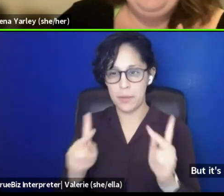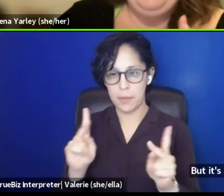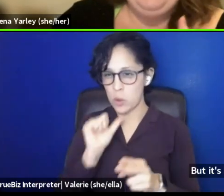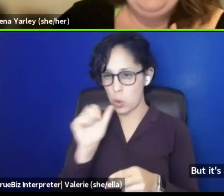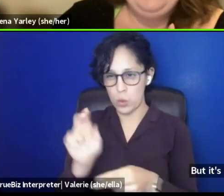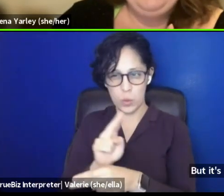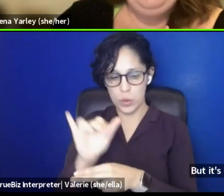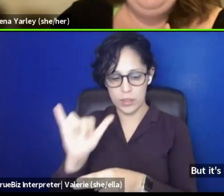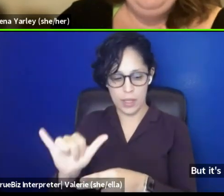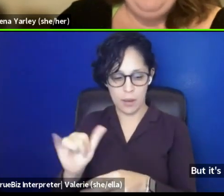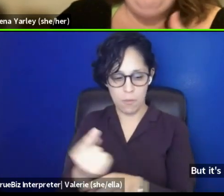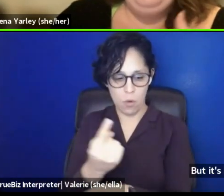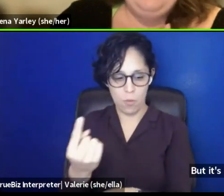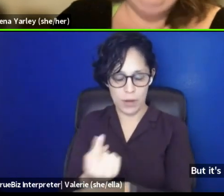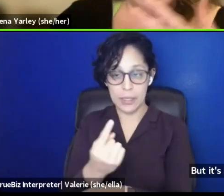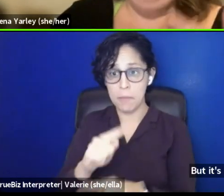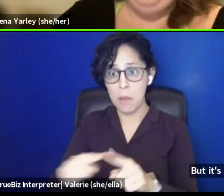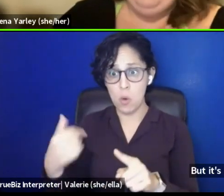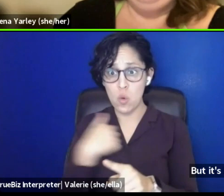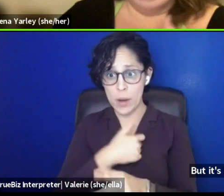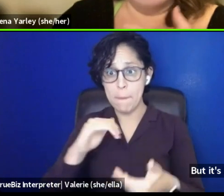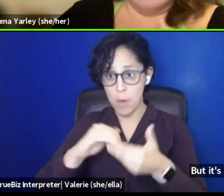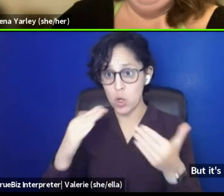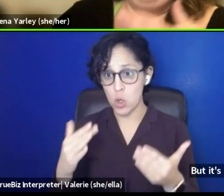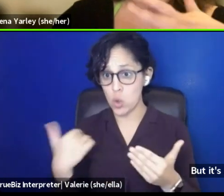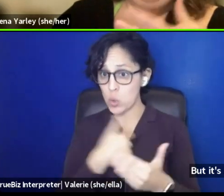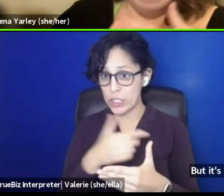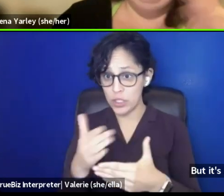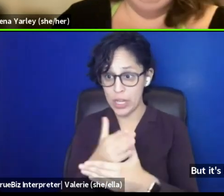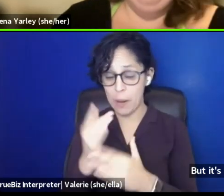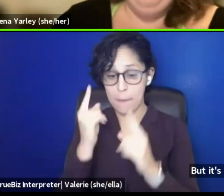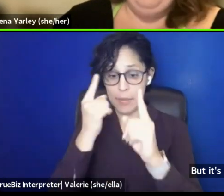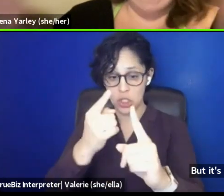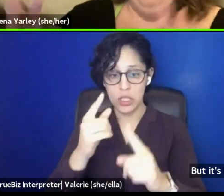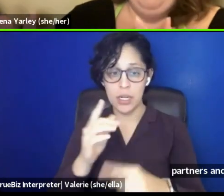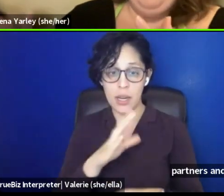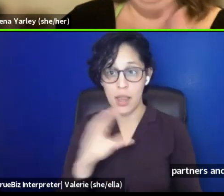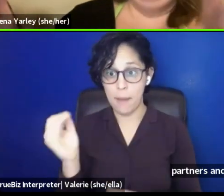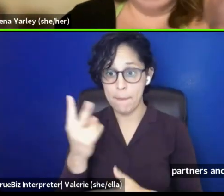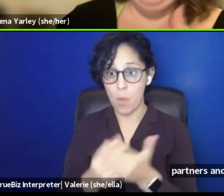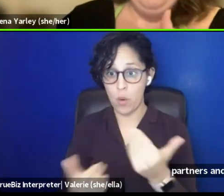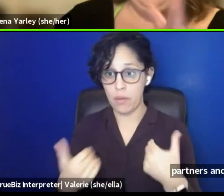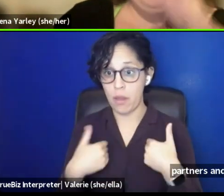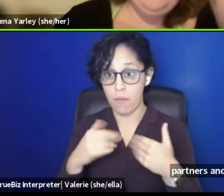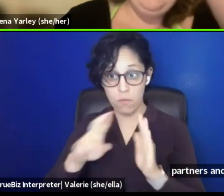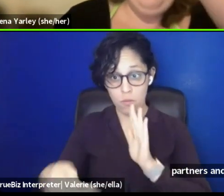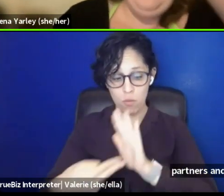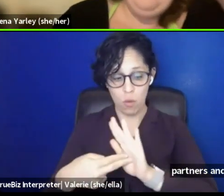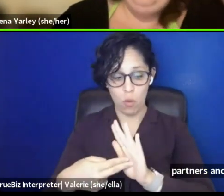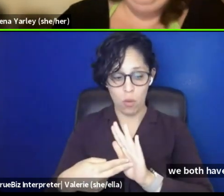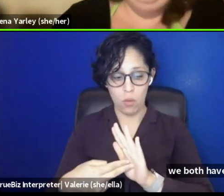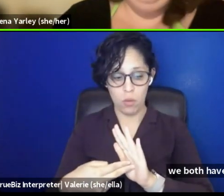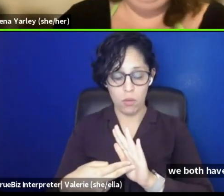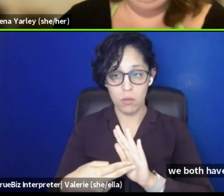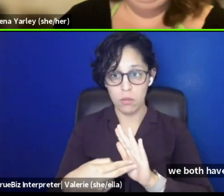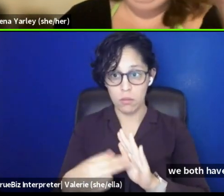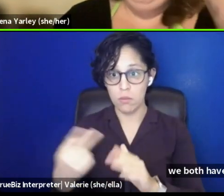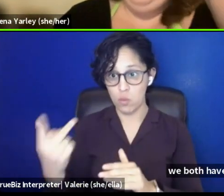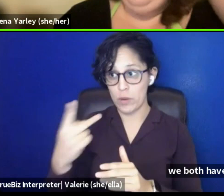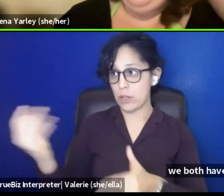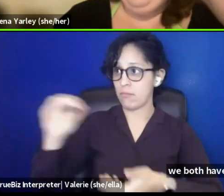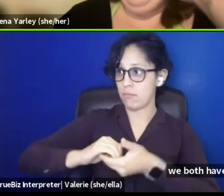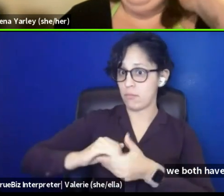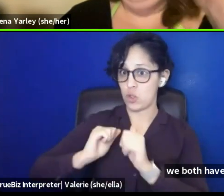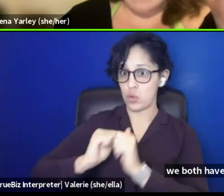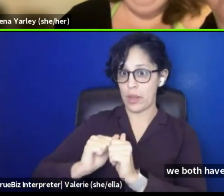are partners in this, like we share a mission and like, we both have our role and we are doing this together. And I think that's